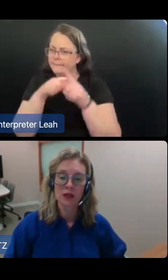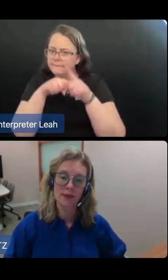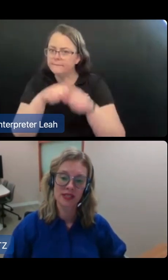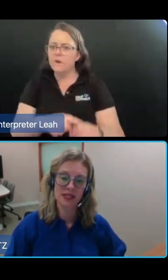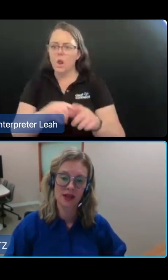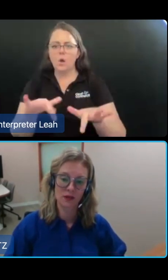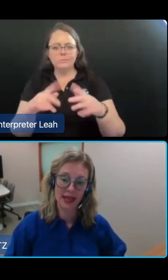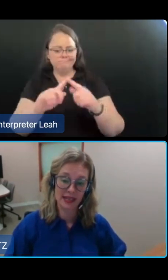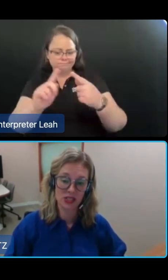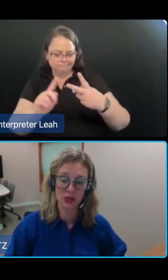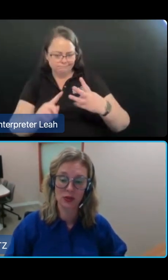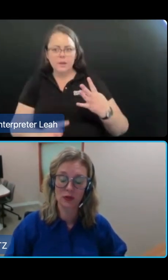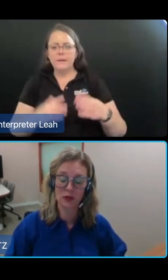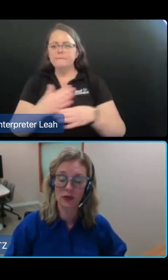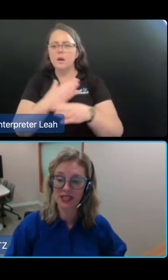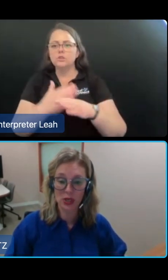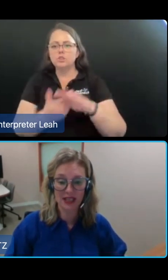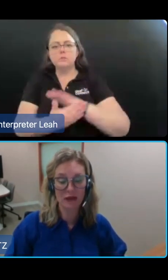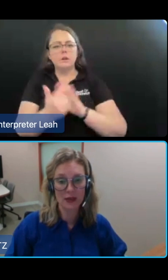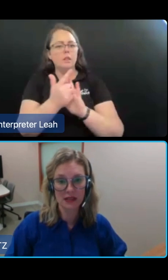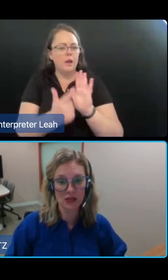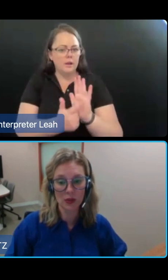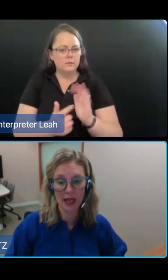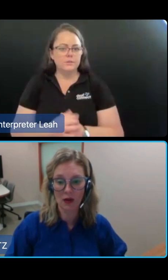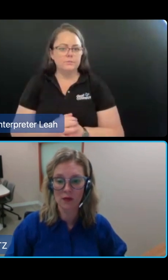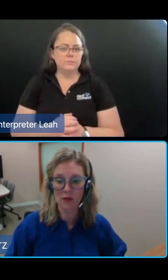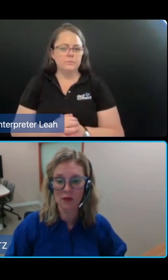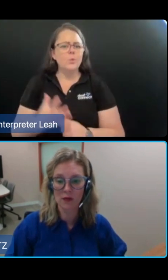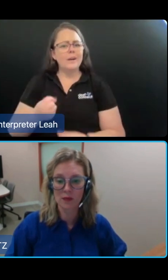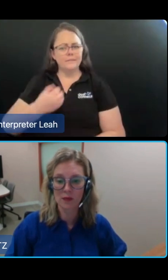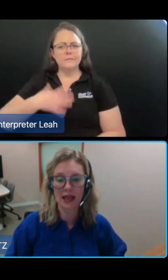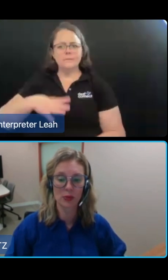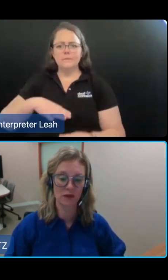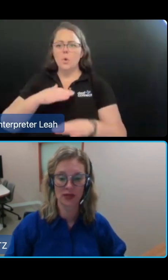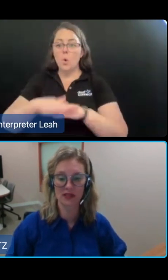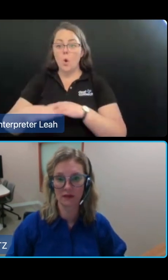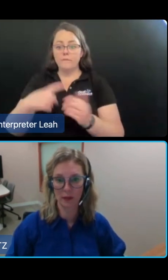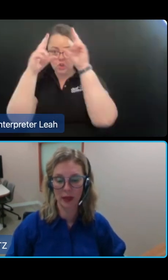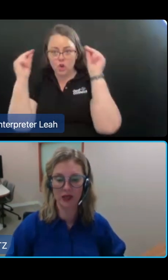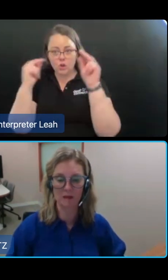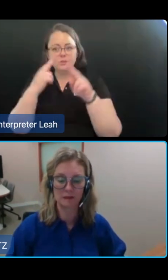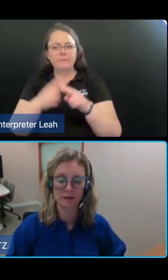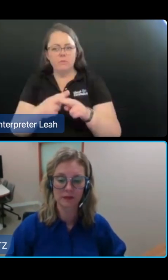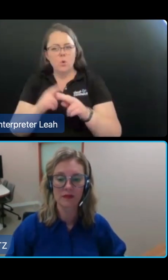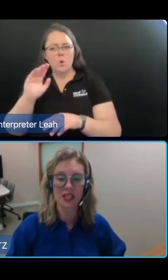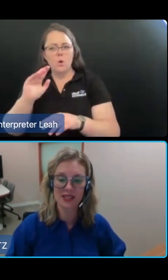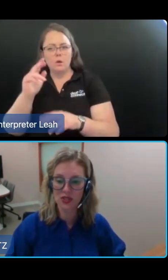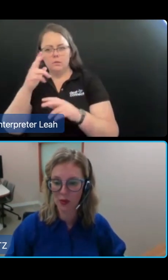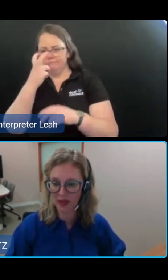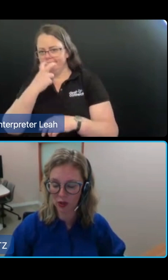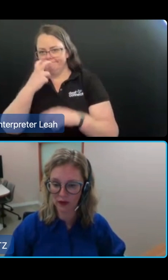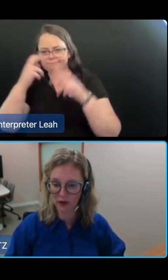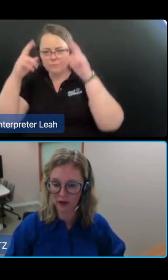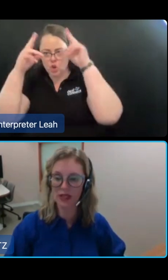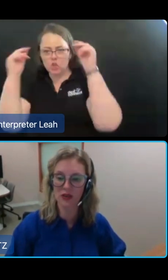the requirements relating to registered nursing for residential care homes and the protection of personal personal information. This is